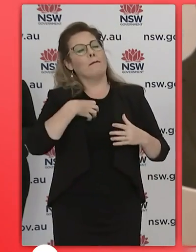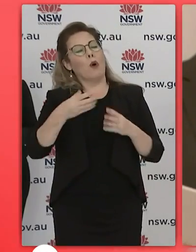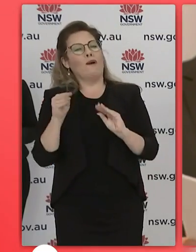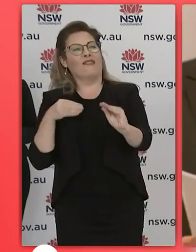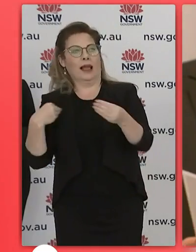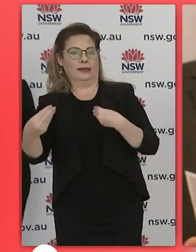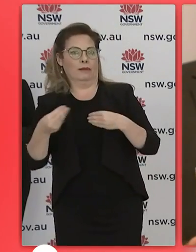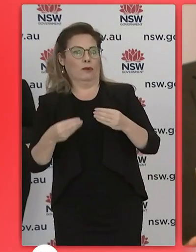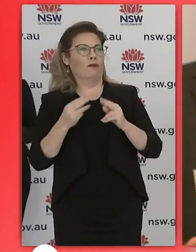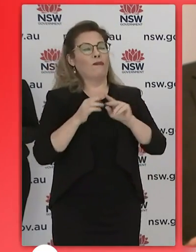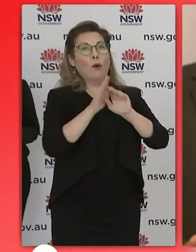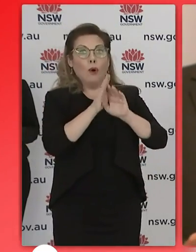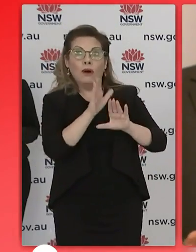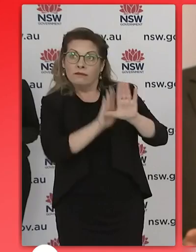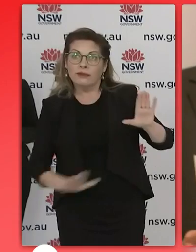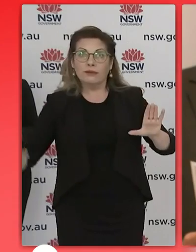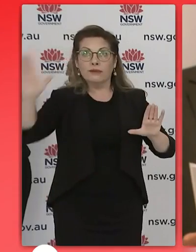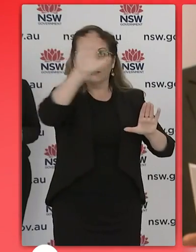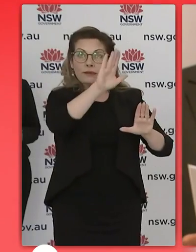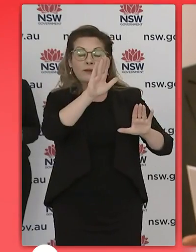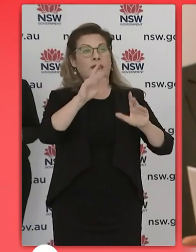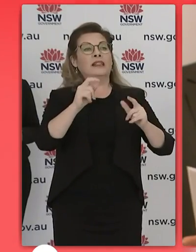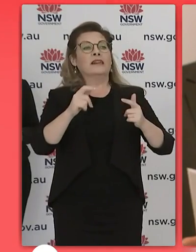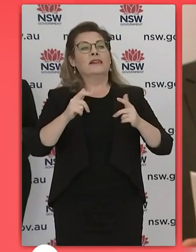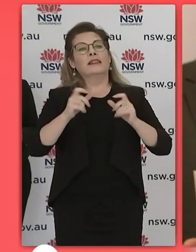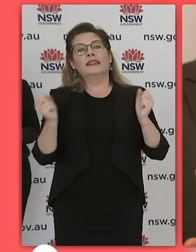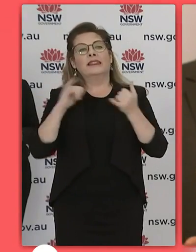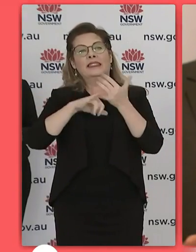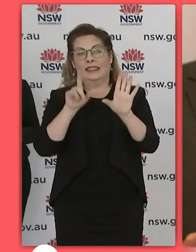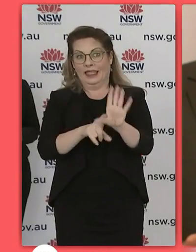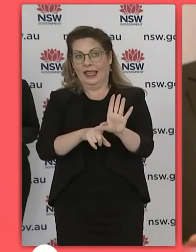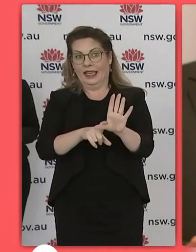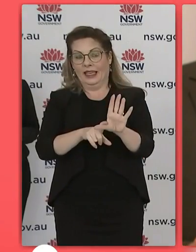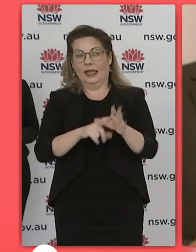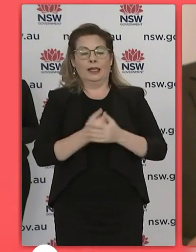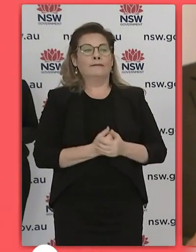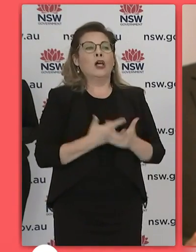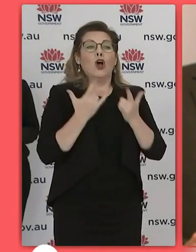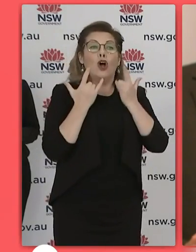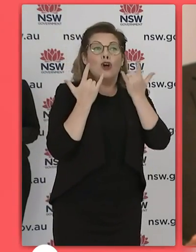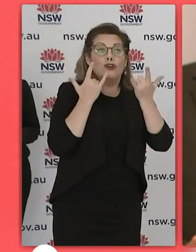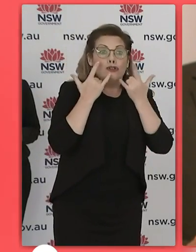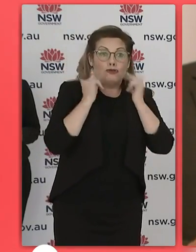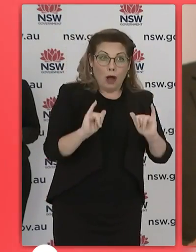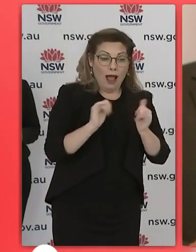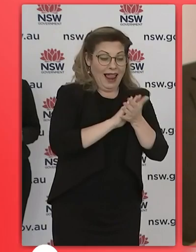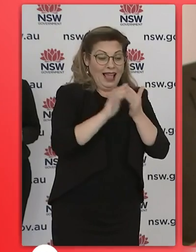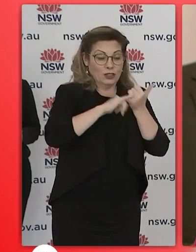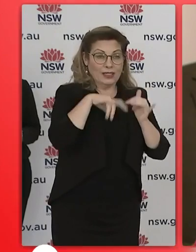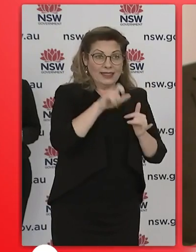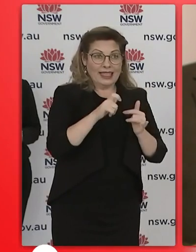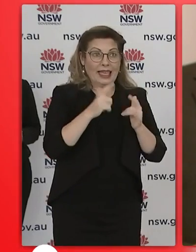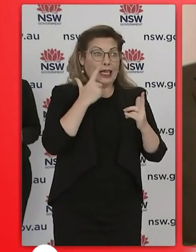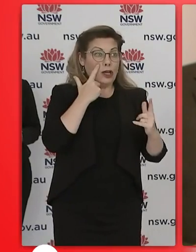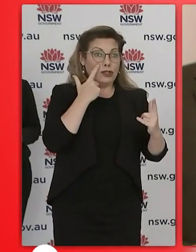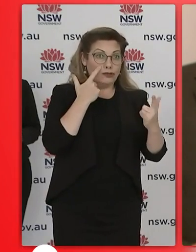trials that will be done at home and at least it means that there is certainty and all students know they'll qualify for the HSC